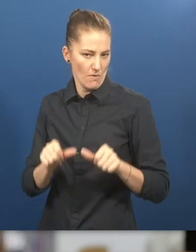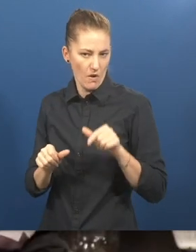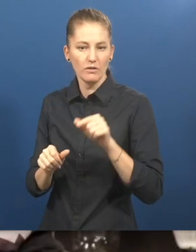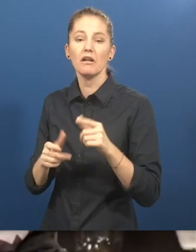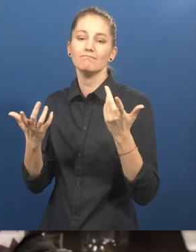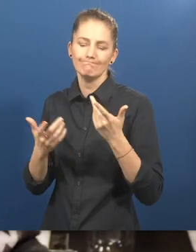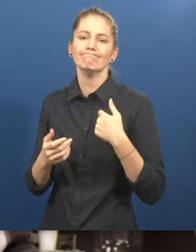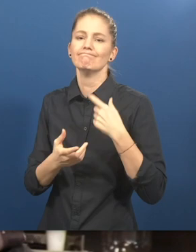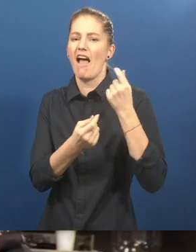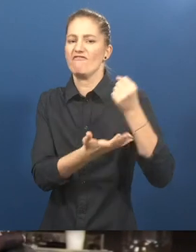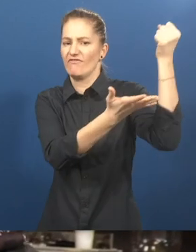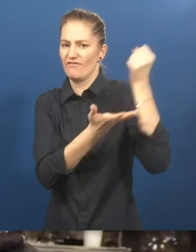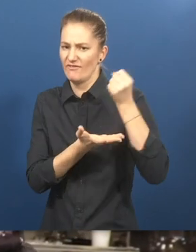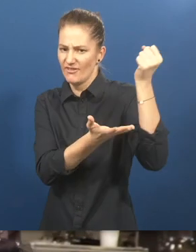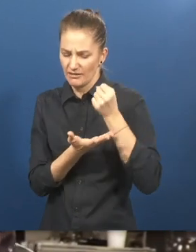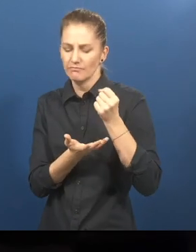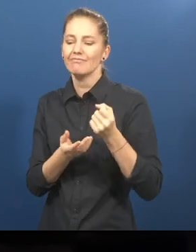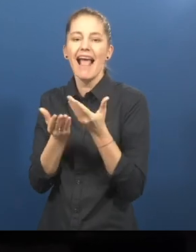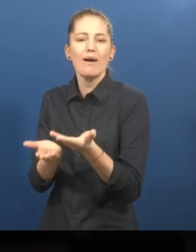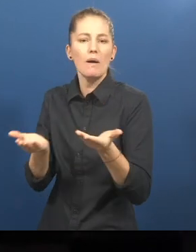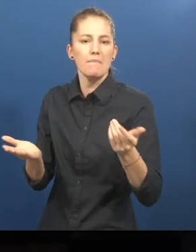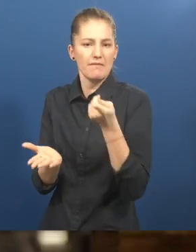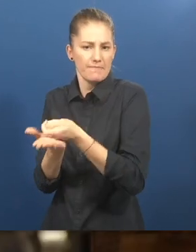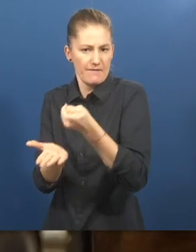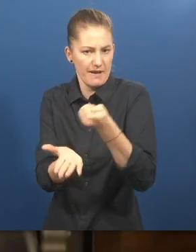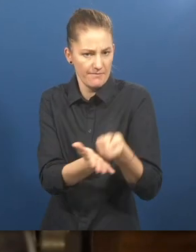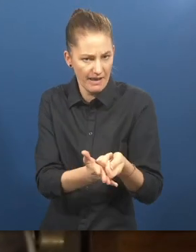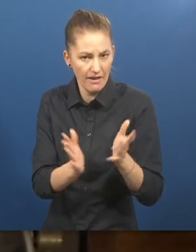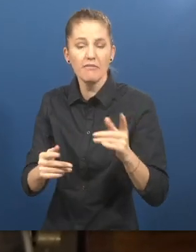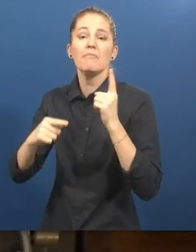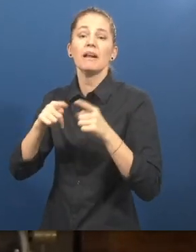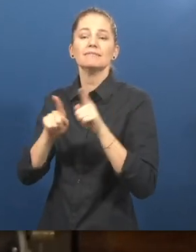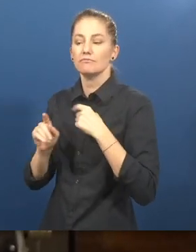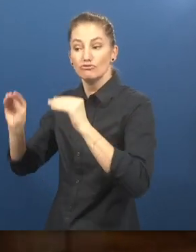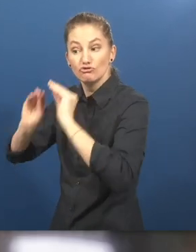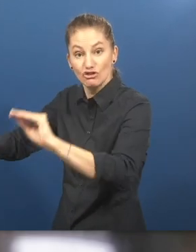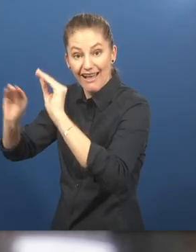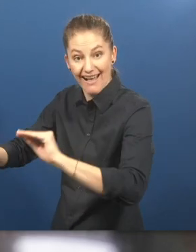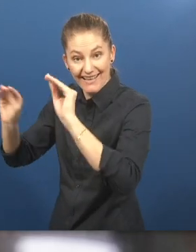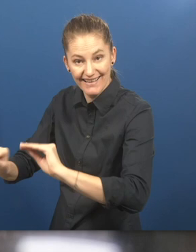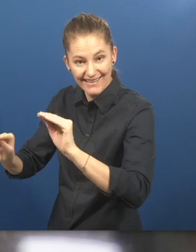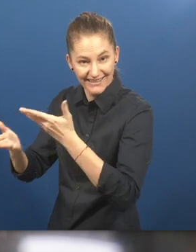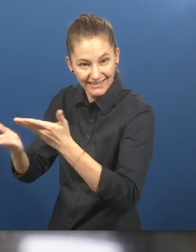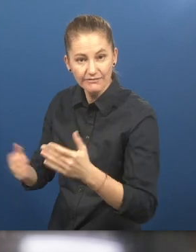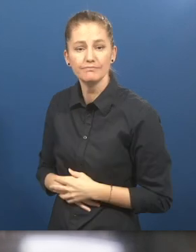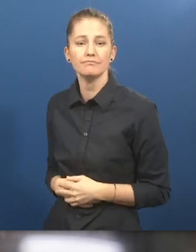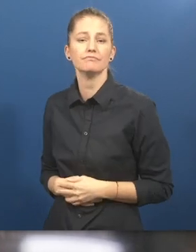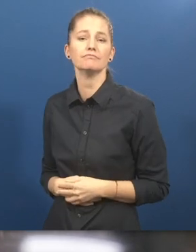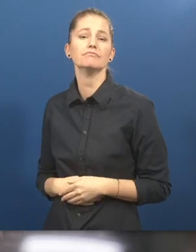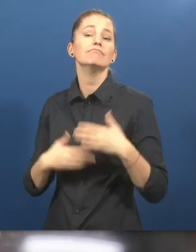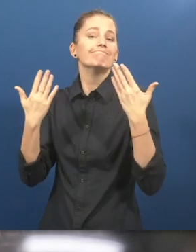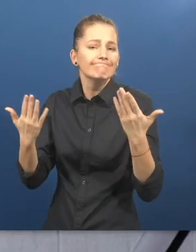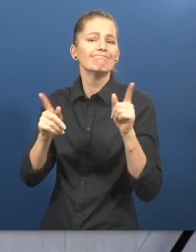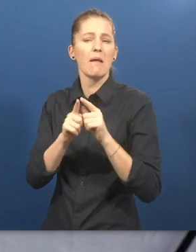through our non-profit and we provide training through our non-profit. But most of our income is generated through trading, which helps us pay salaries and